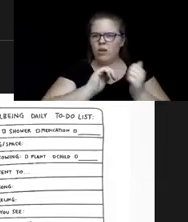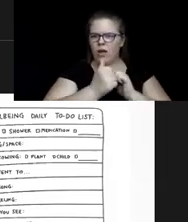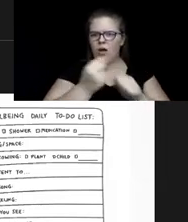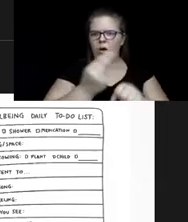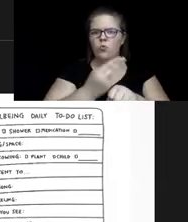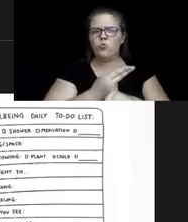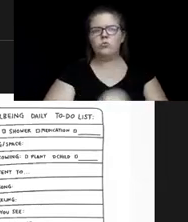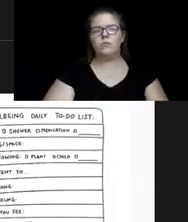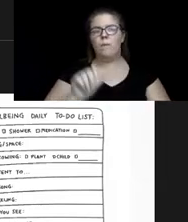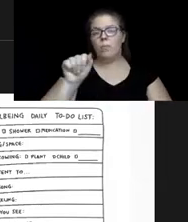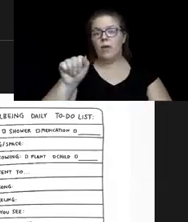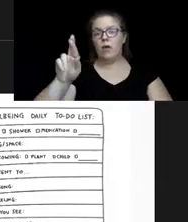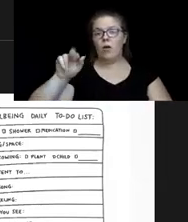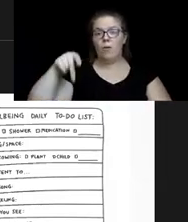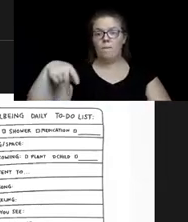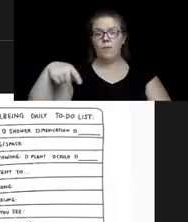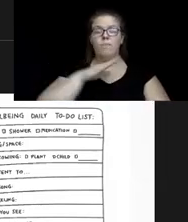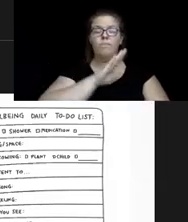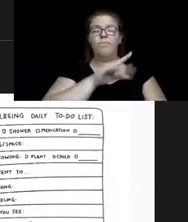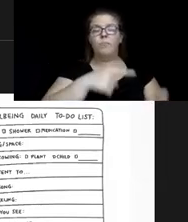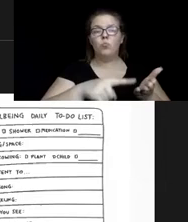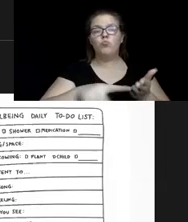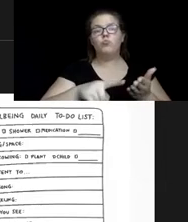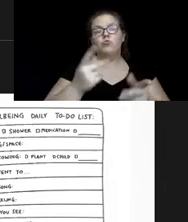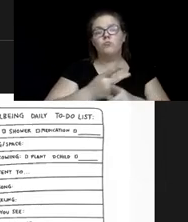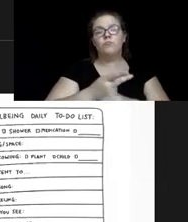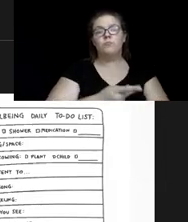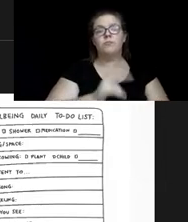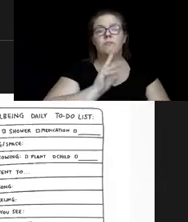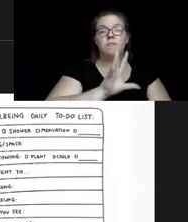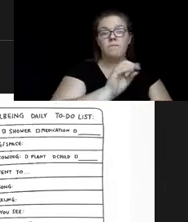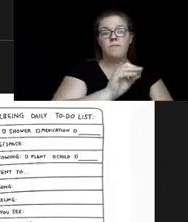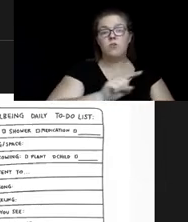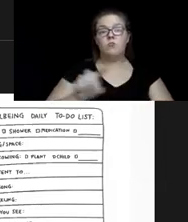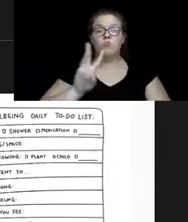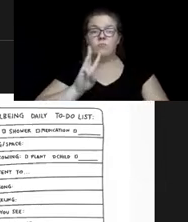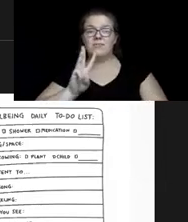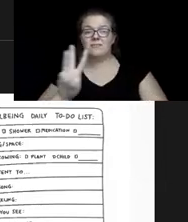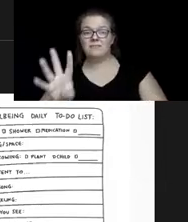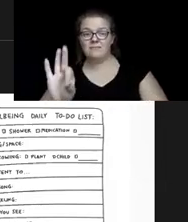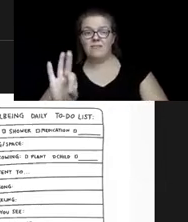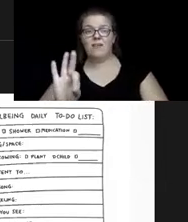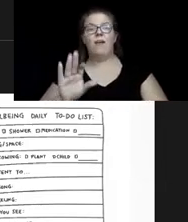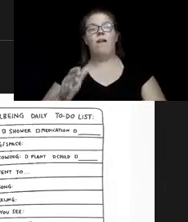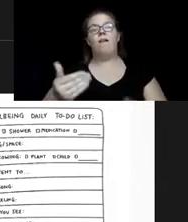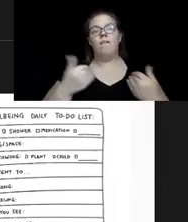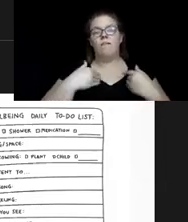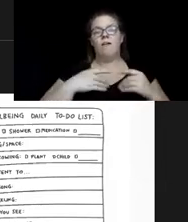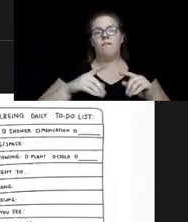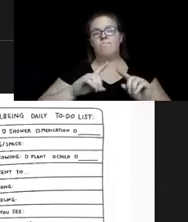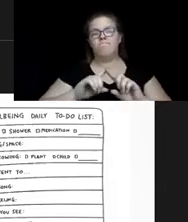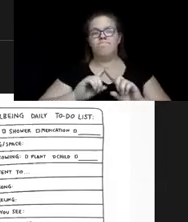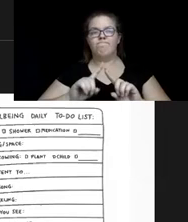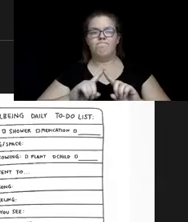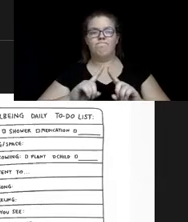found that those between the ages of 50 to 69 experienced a significant increase in the use of technology. that's great. But there's a drop off